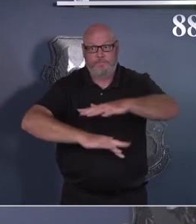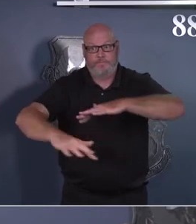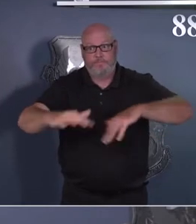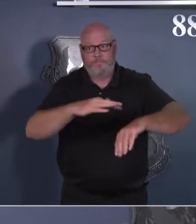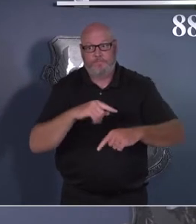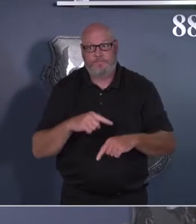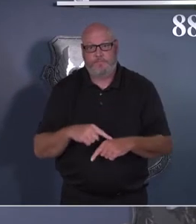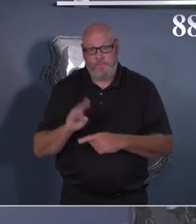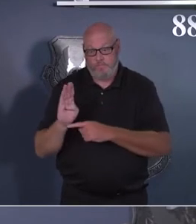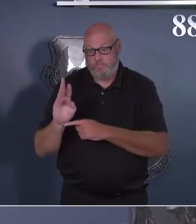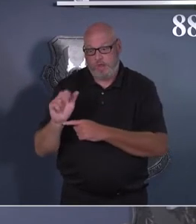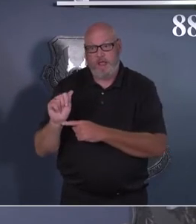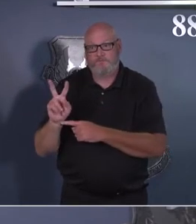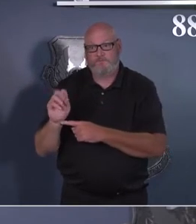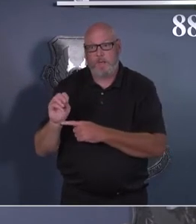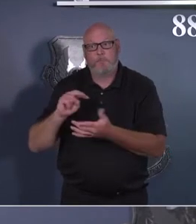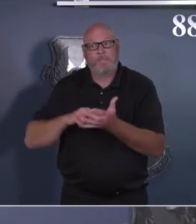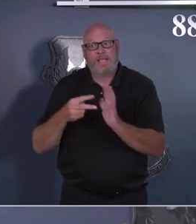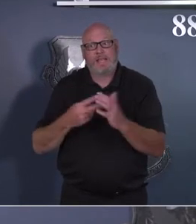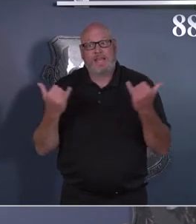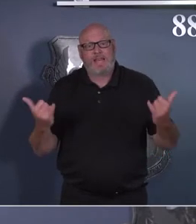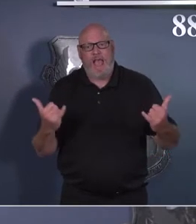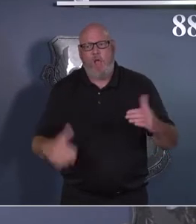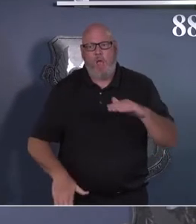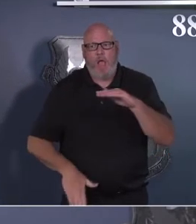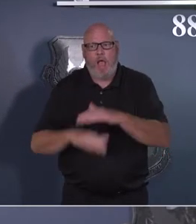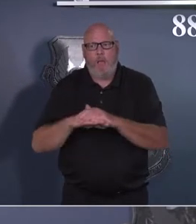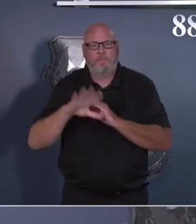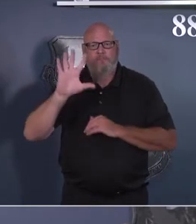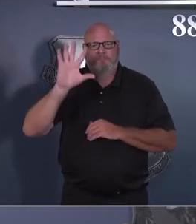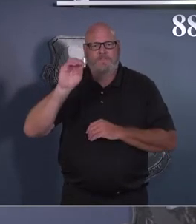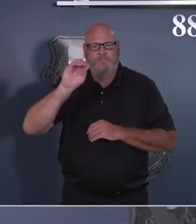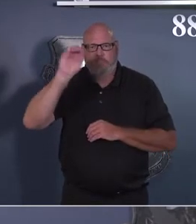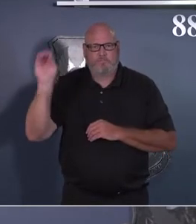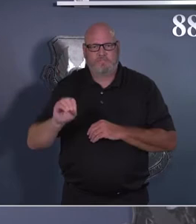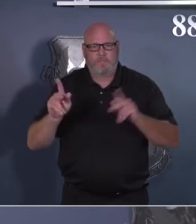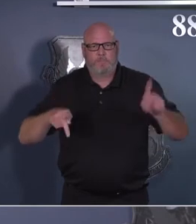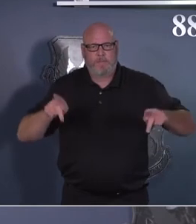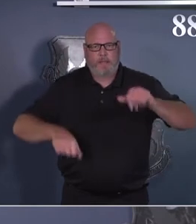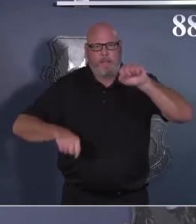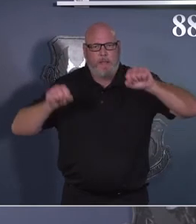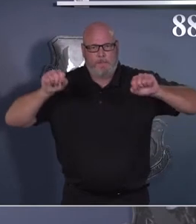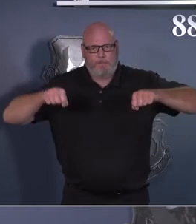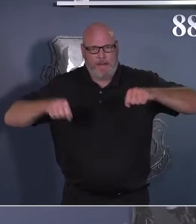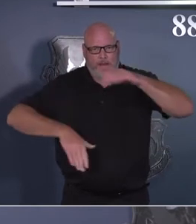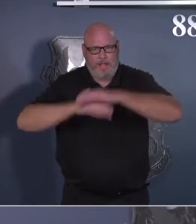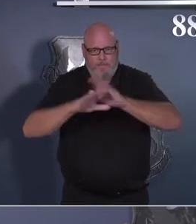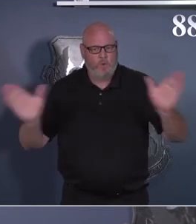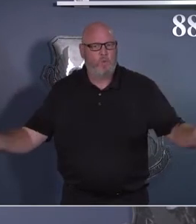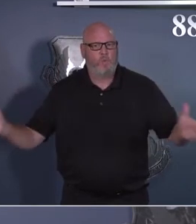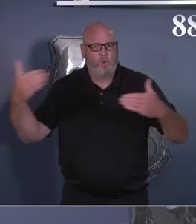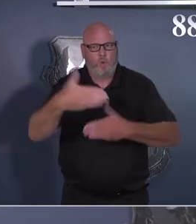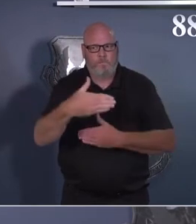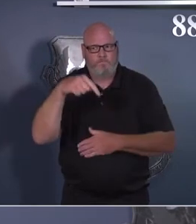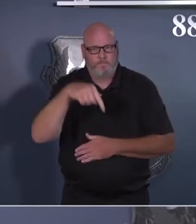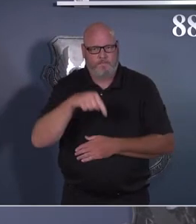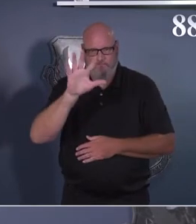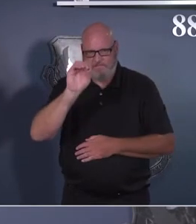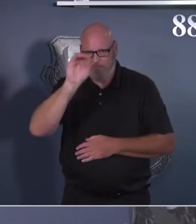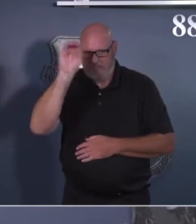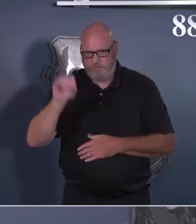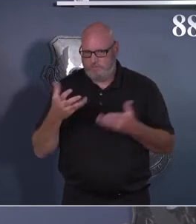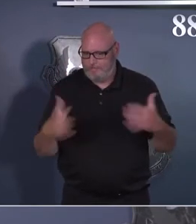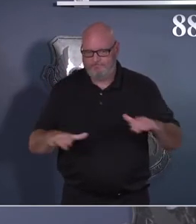drive us down to no more than 50% of folks in the workspace. Now that is going to be